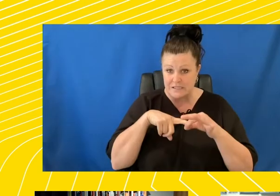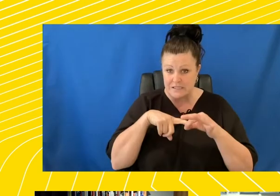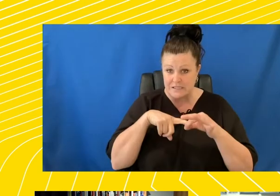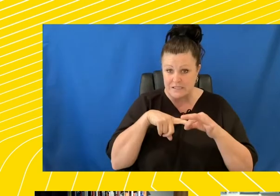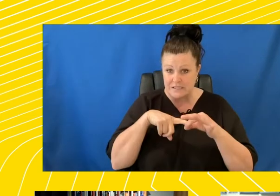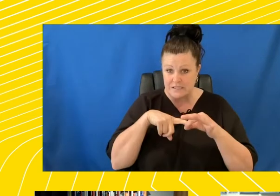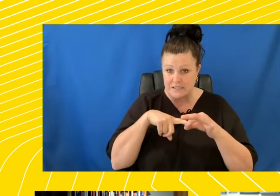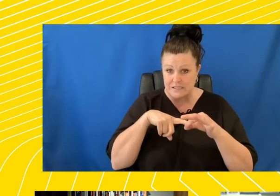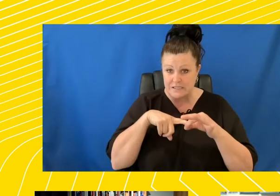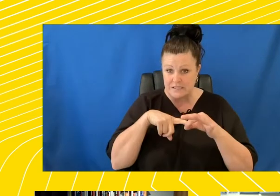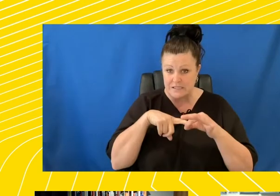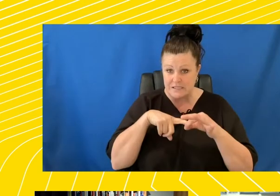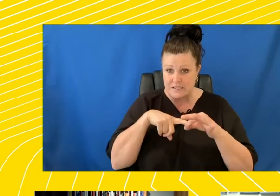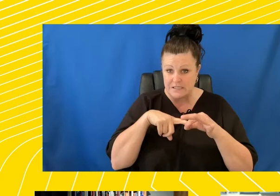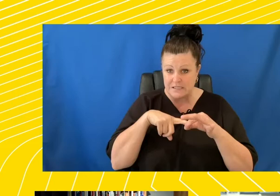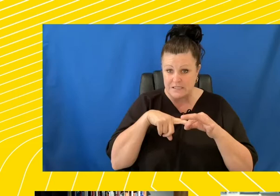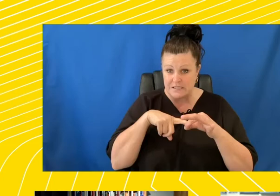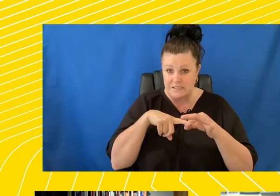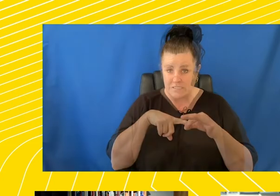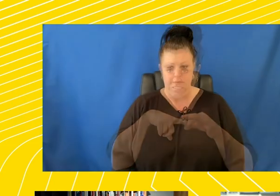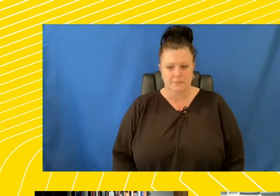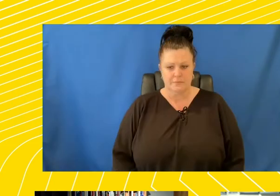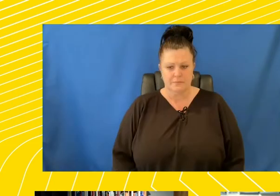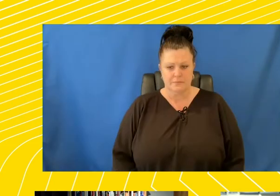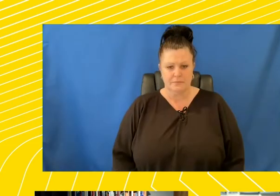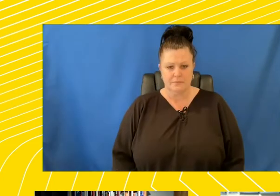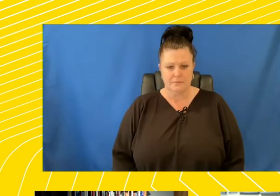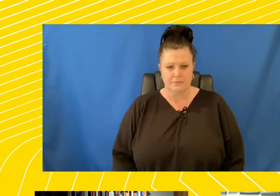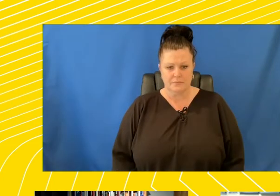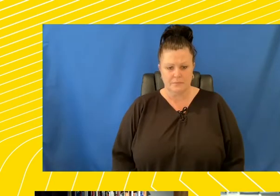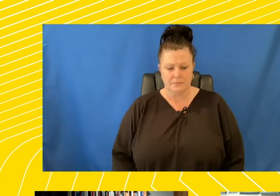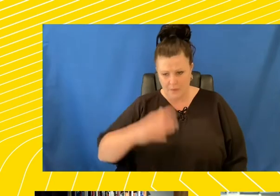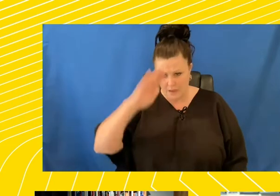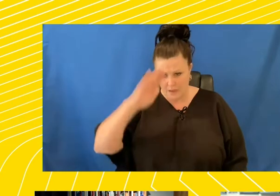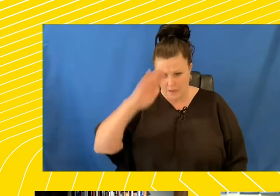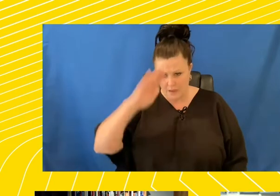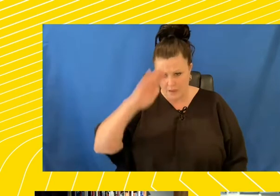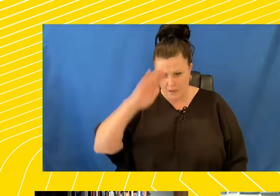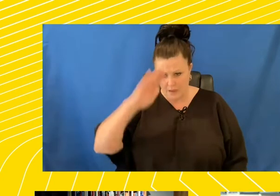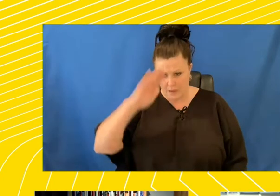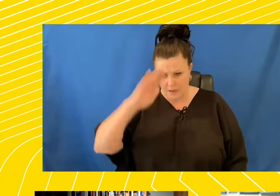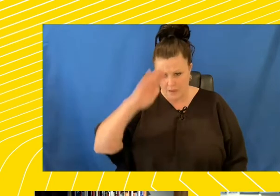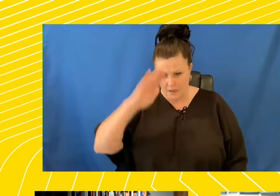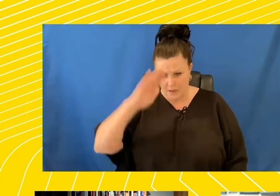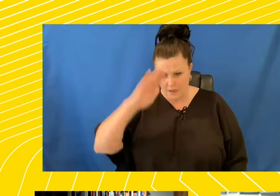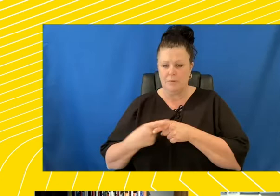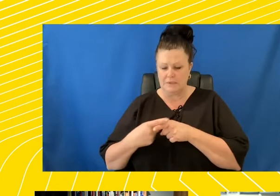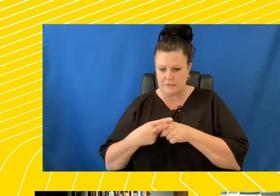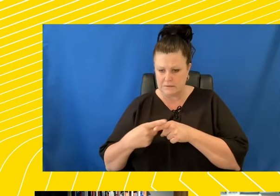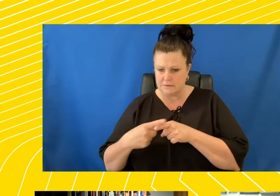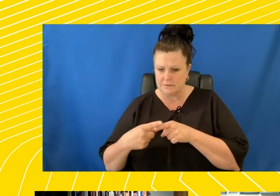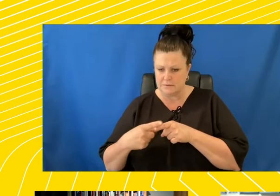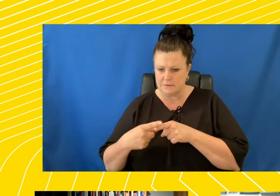round with a microphone. Hi, I'm Simon Woodson from the UK. I'm a professor of bioethics at Newcastle University.